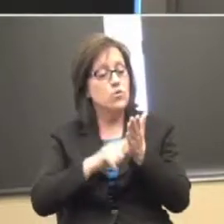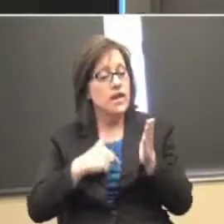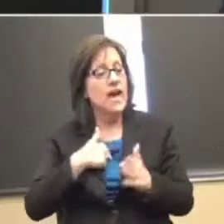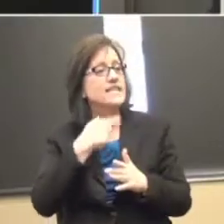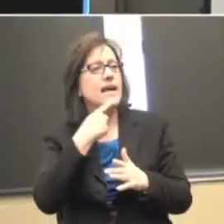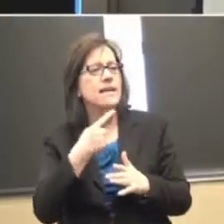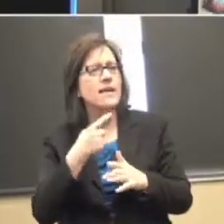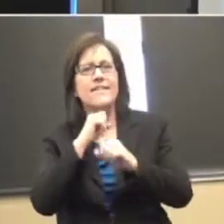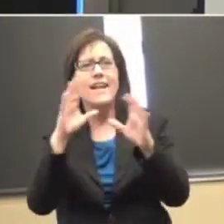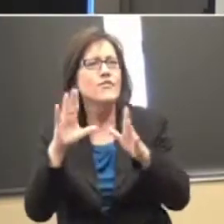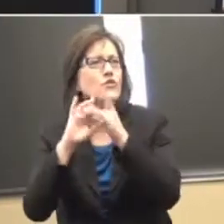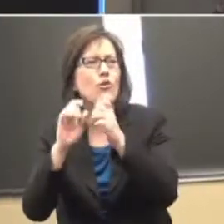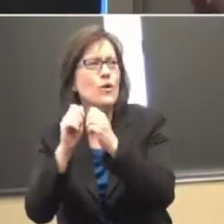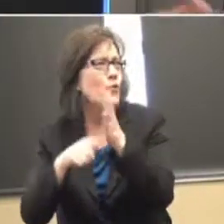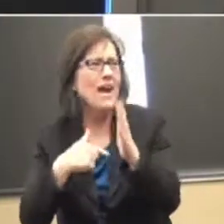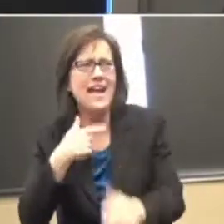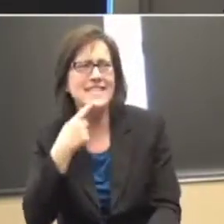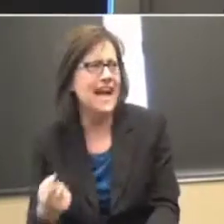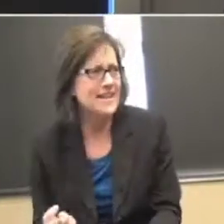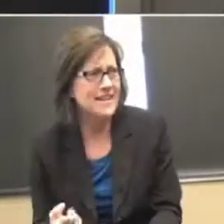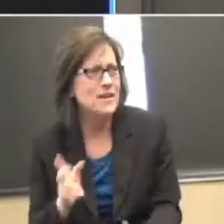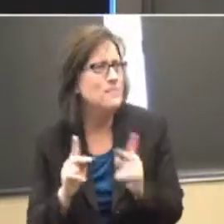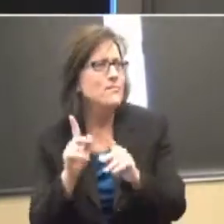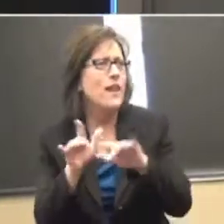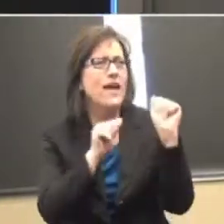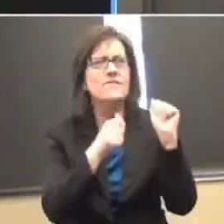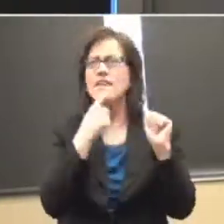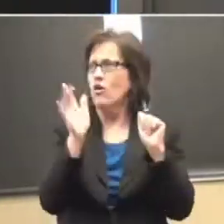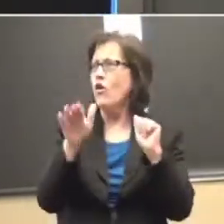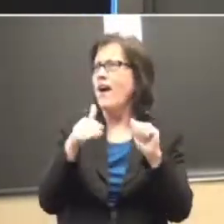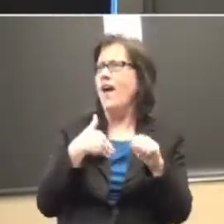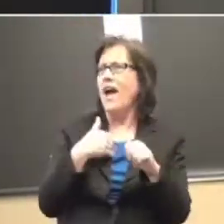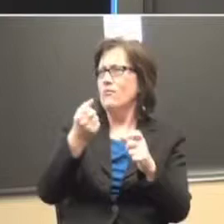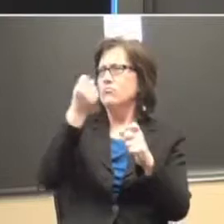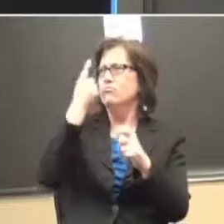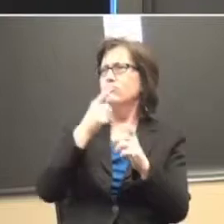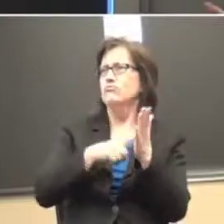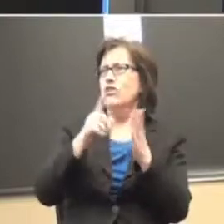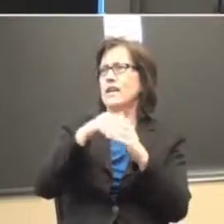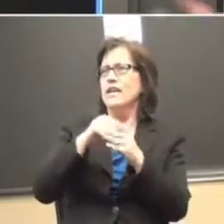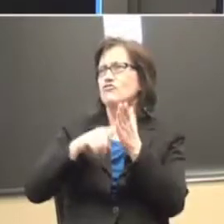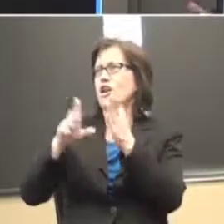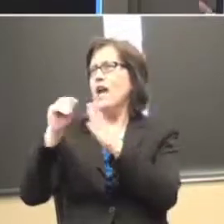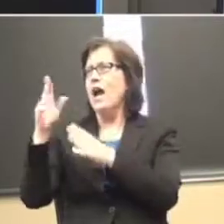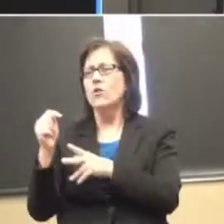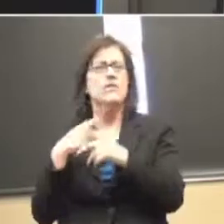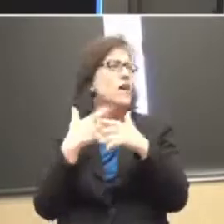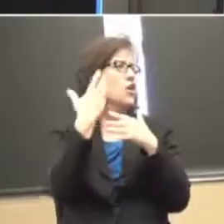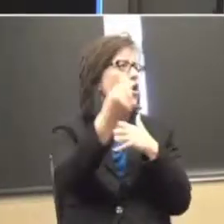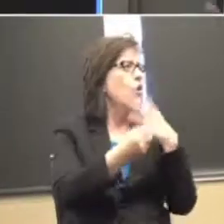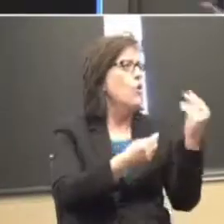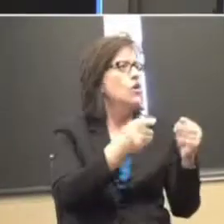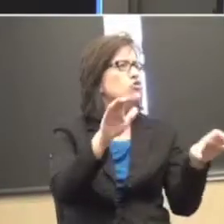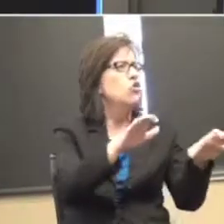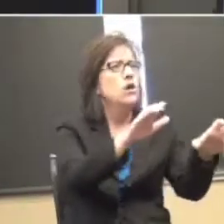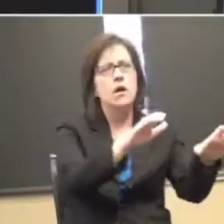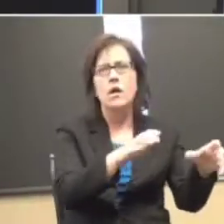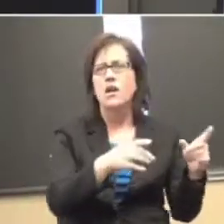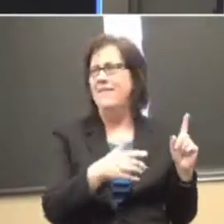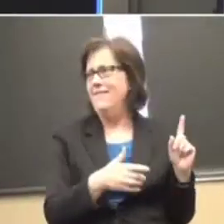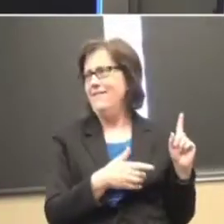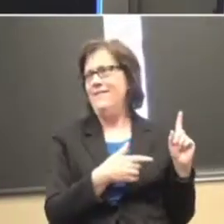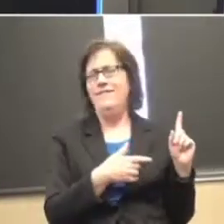have nothing to do with what I said. so then people leave and they go, oh, I got this check-in, check-out stuff down now. And they go out and they implement it and it may not meet